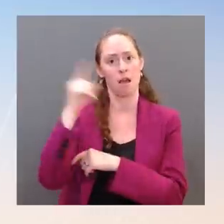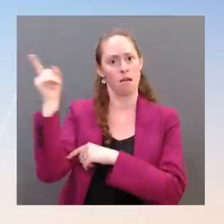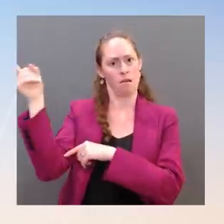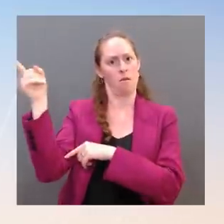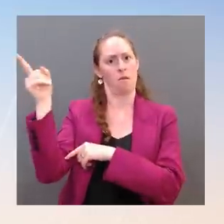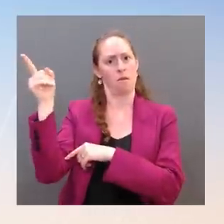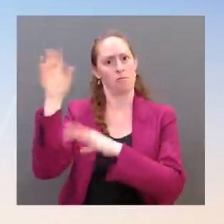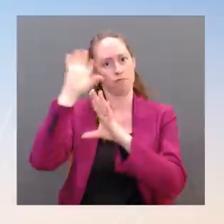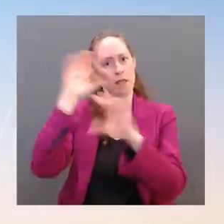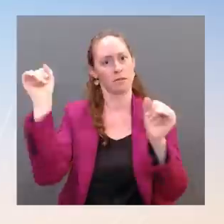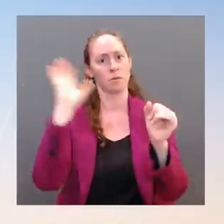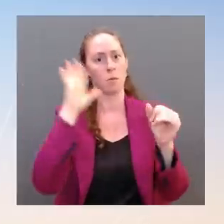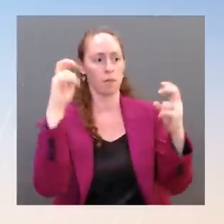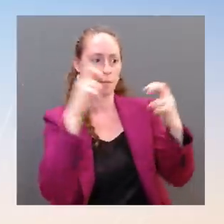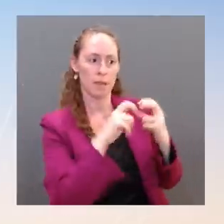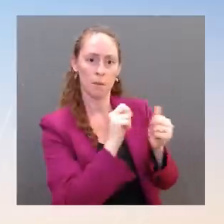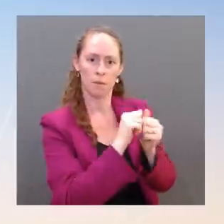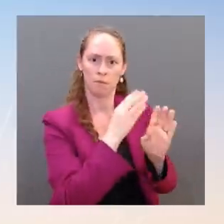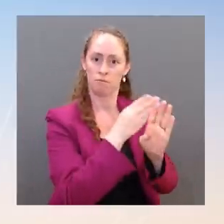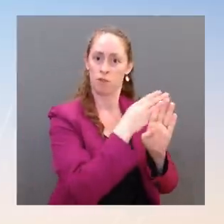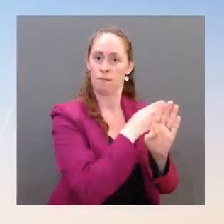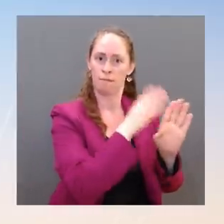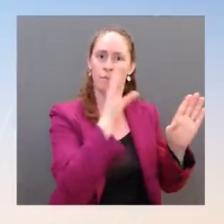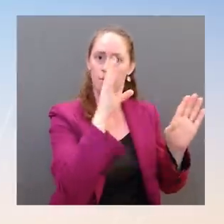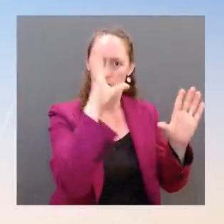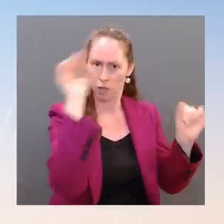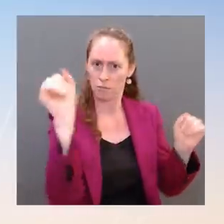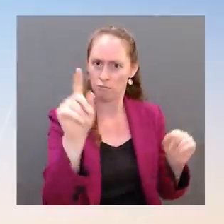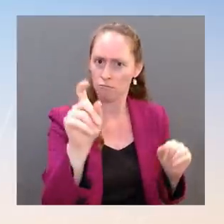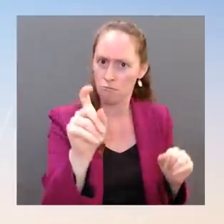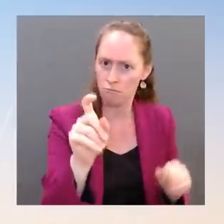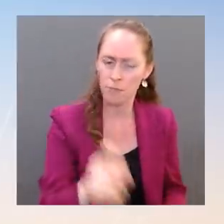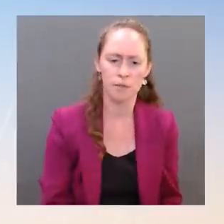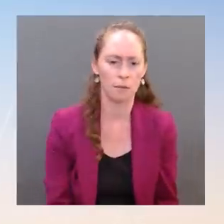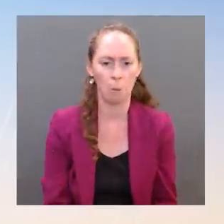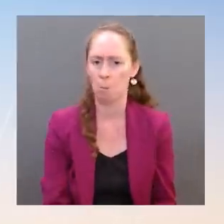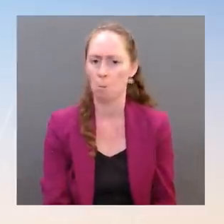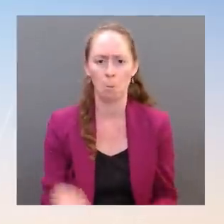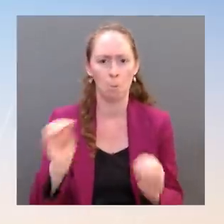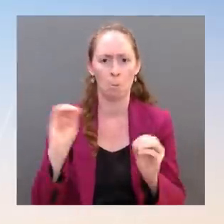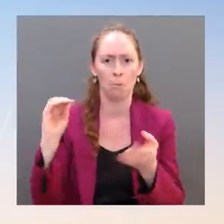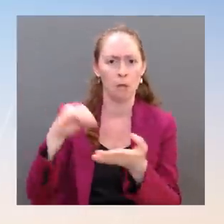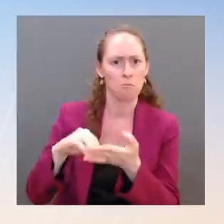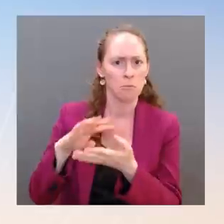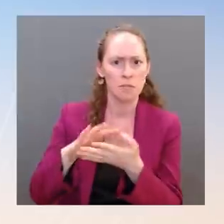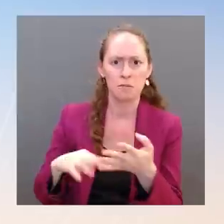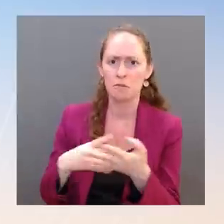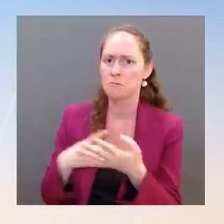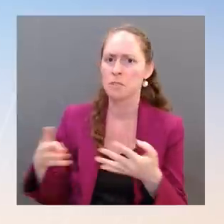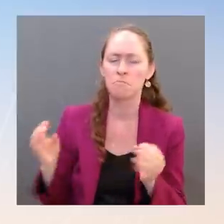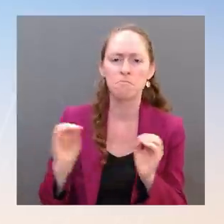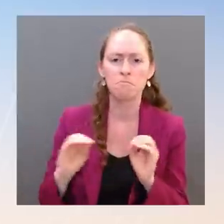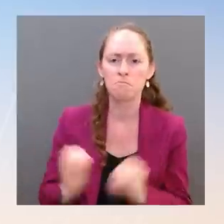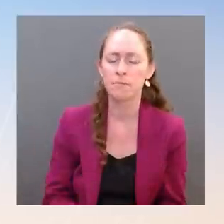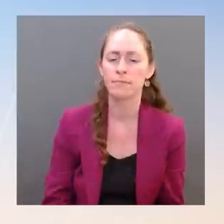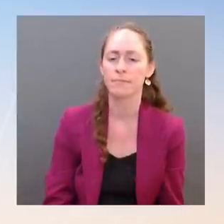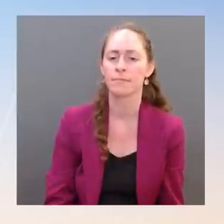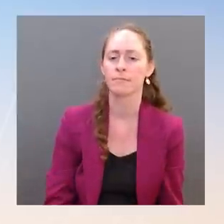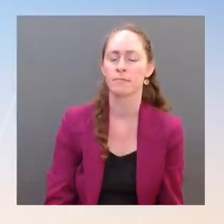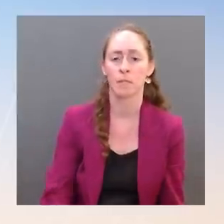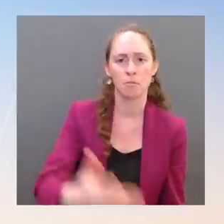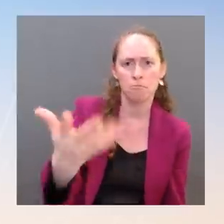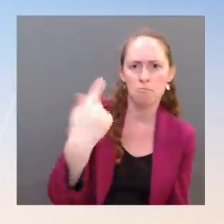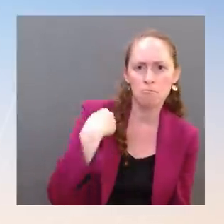at this time. The have there been any discussions between U.S. officials and Korean officials about Moon Jae-in potentially taking on a special envoy to North Korea